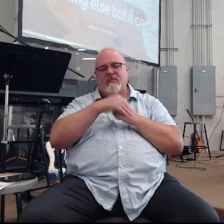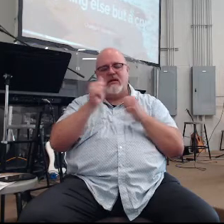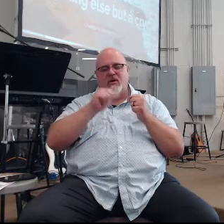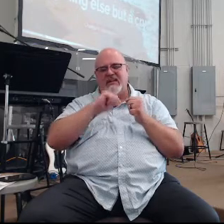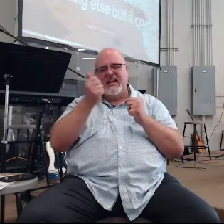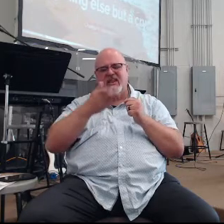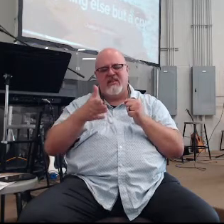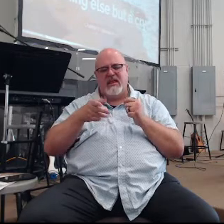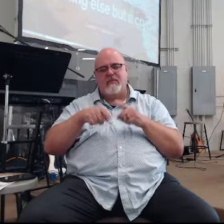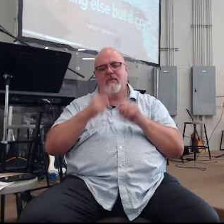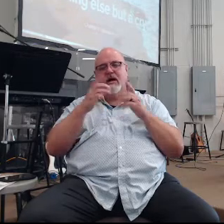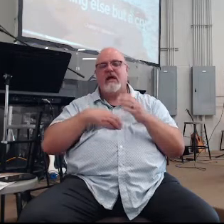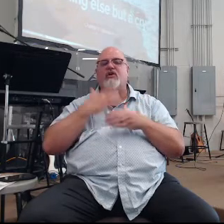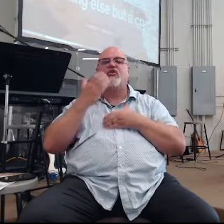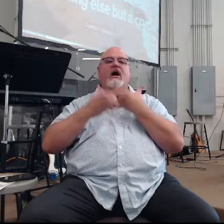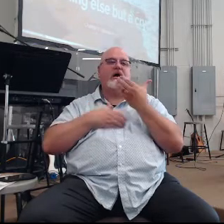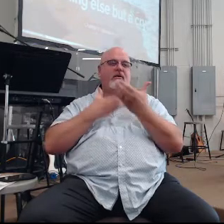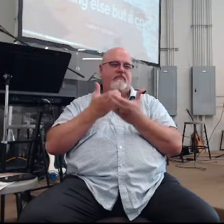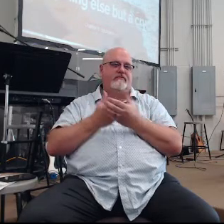else but a cry